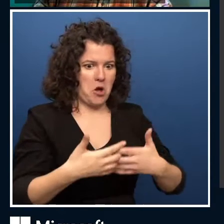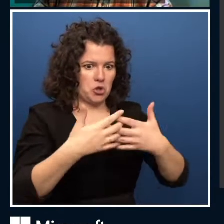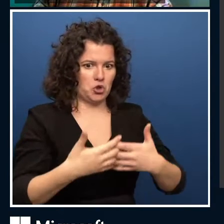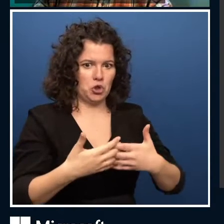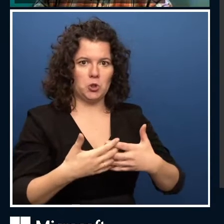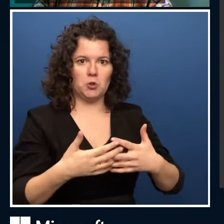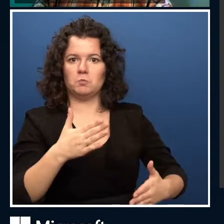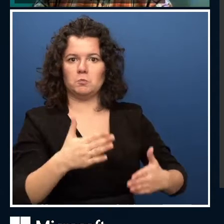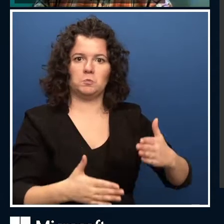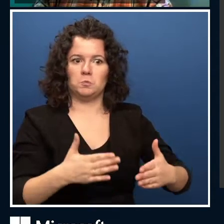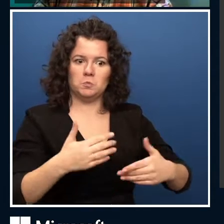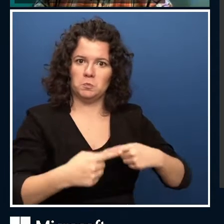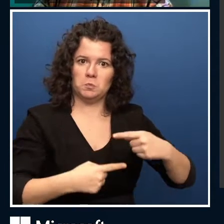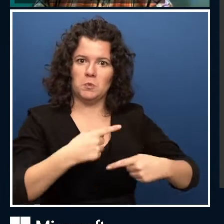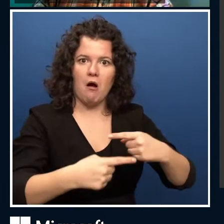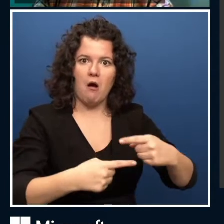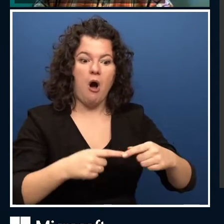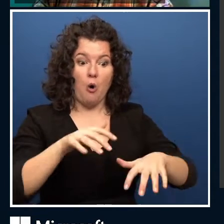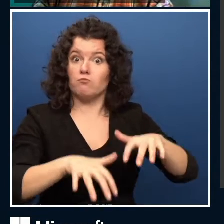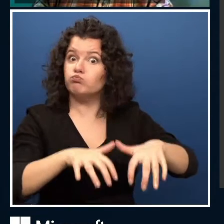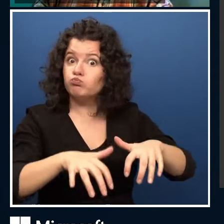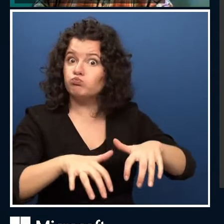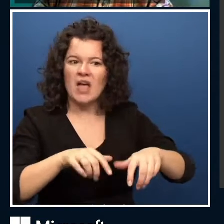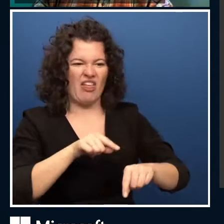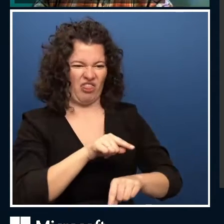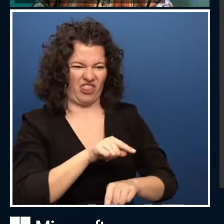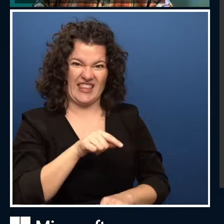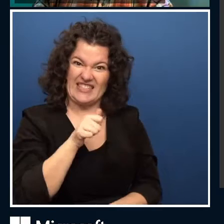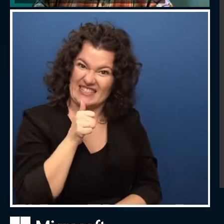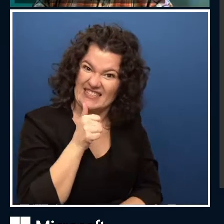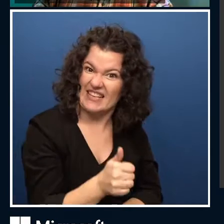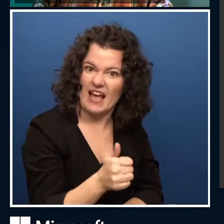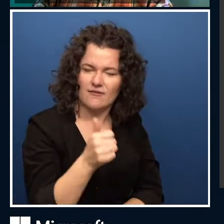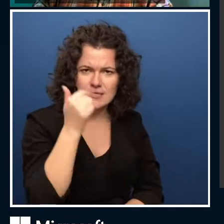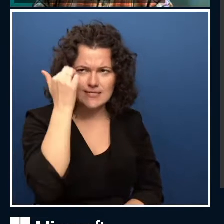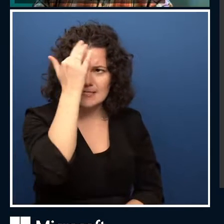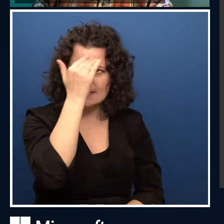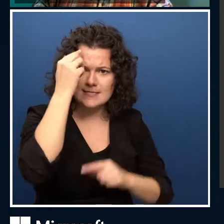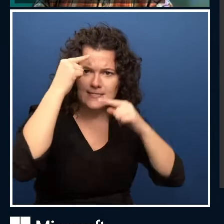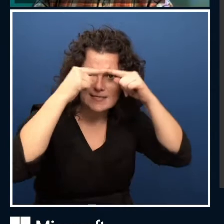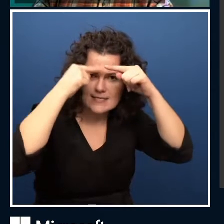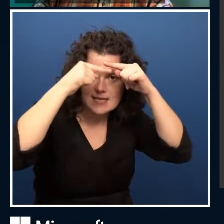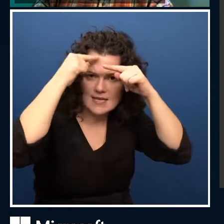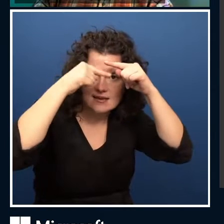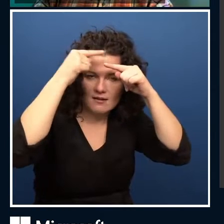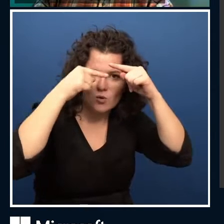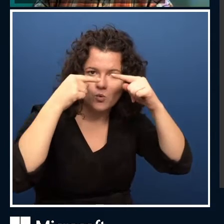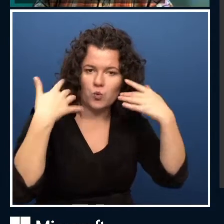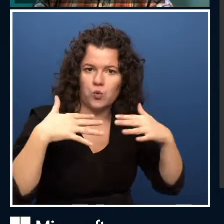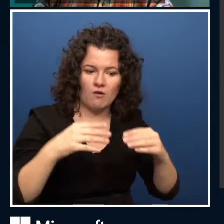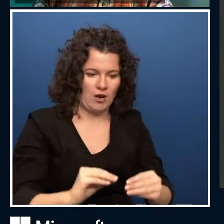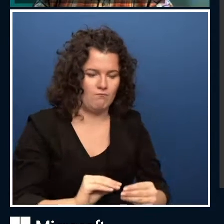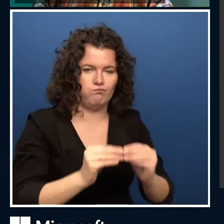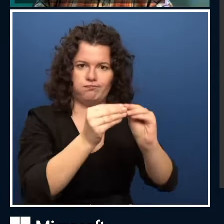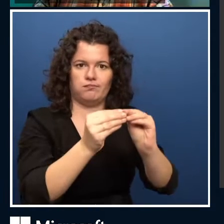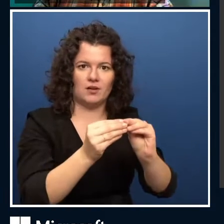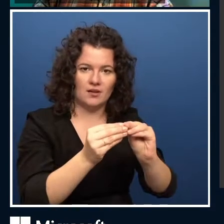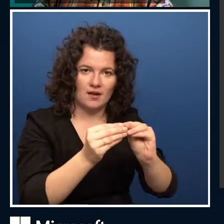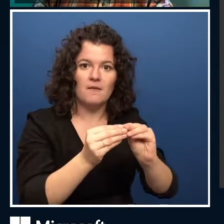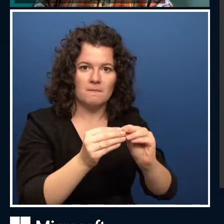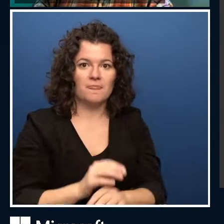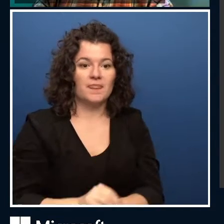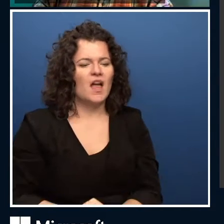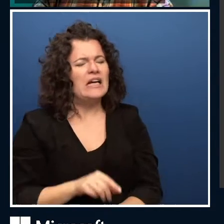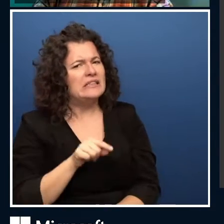very broad, right? And I think even now, I think, I'm not sure whether we can say machines think,